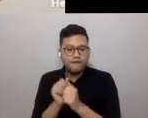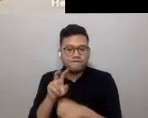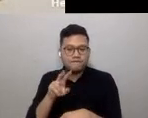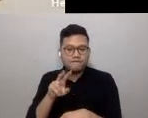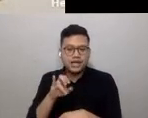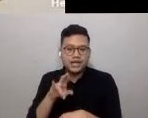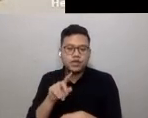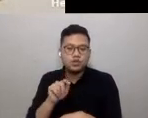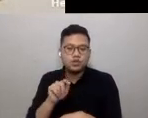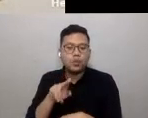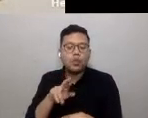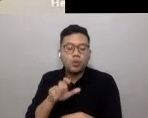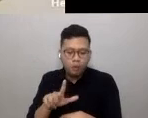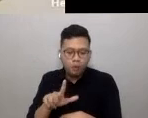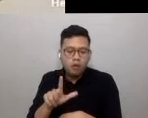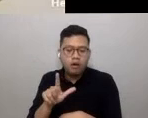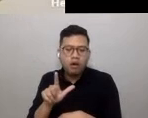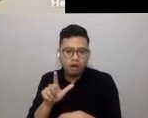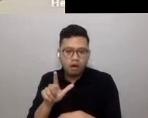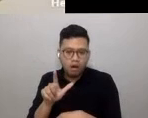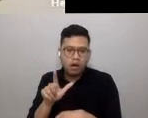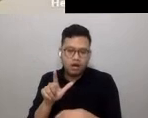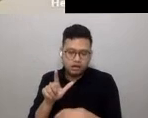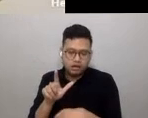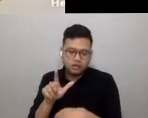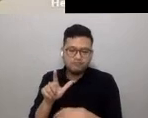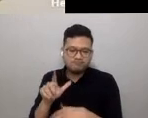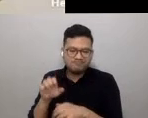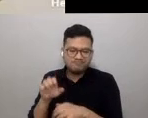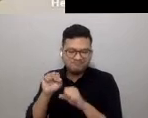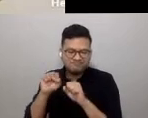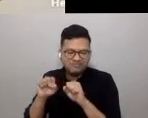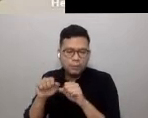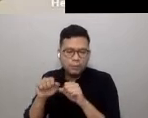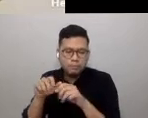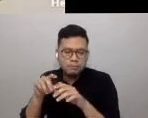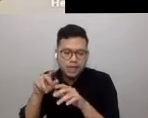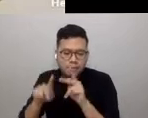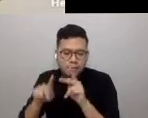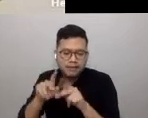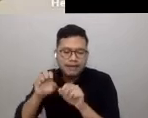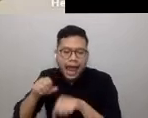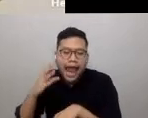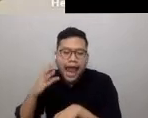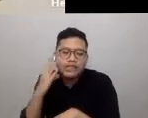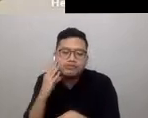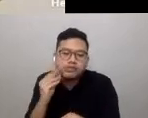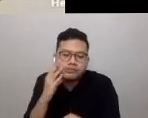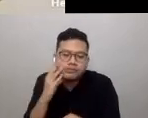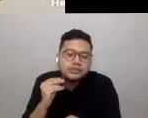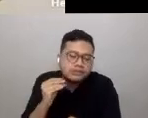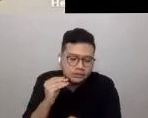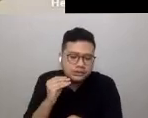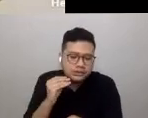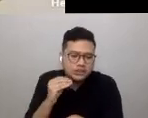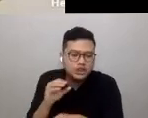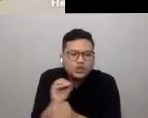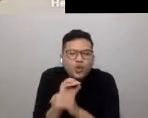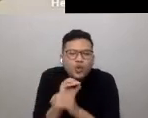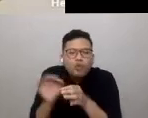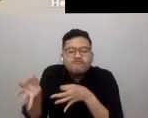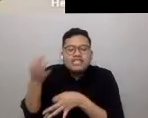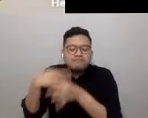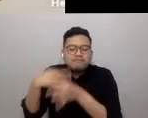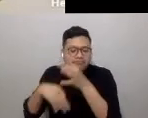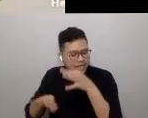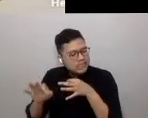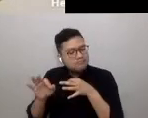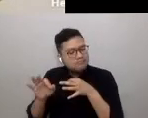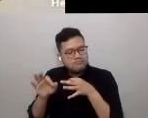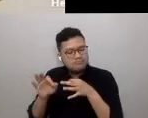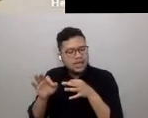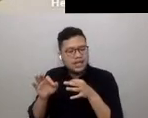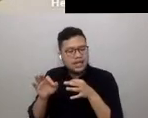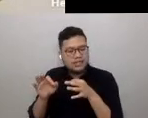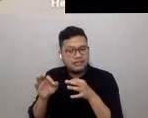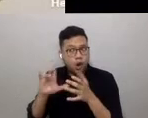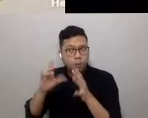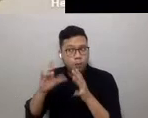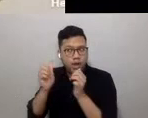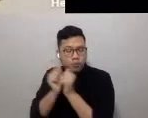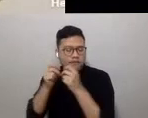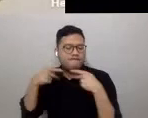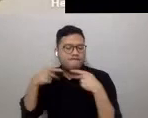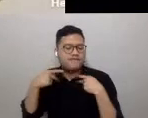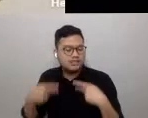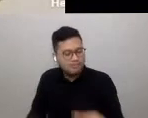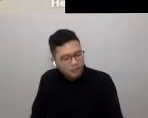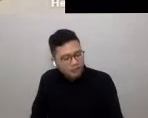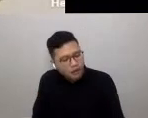which allowed a broader audience to experience our work. There is no replacement for being physically present when circumstances